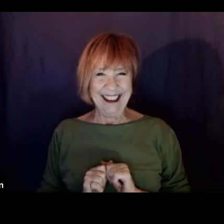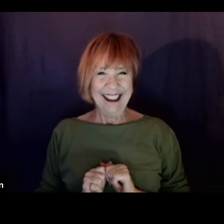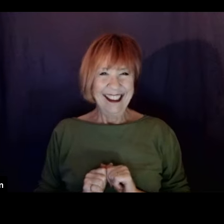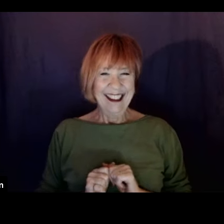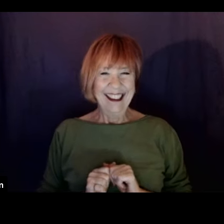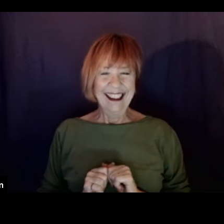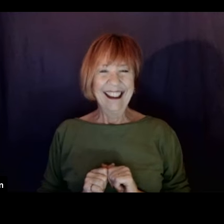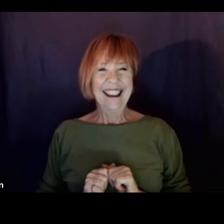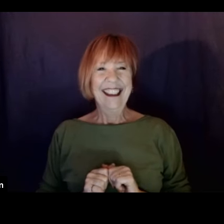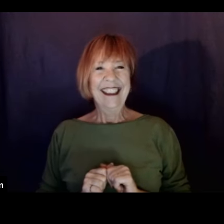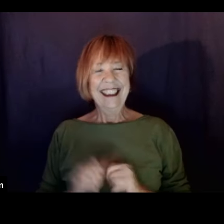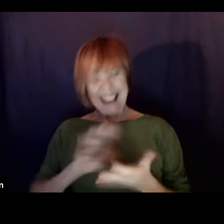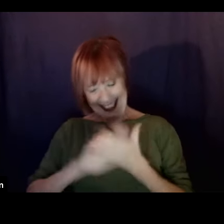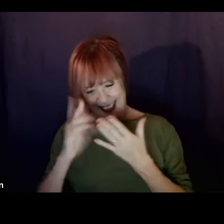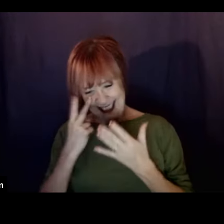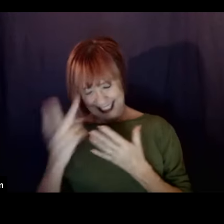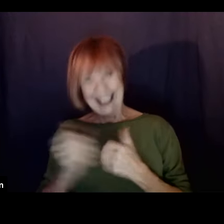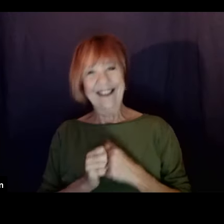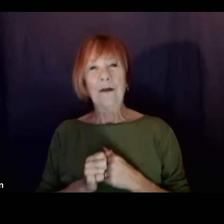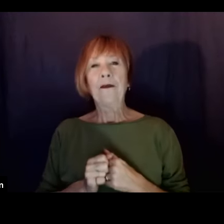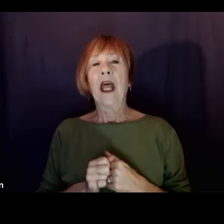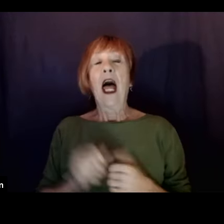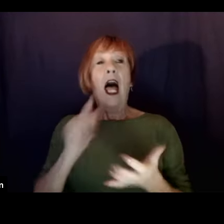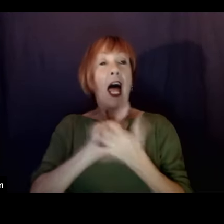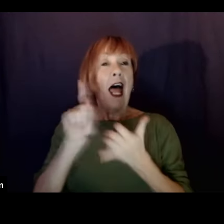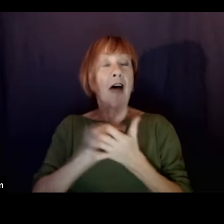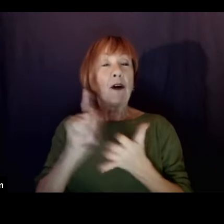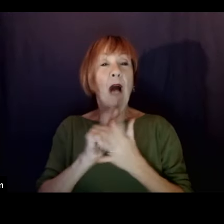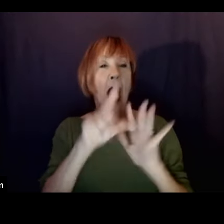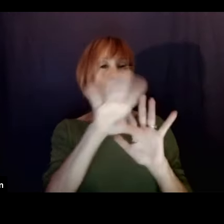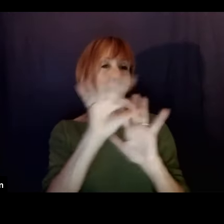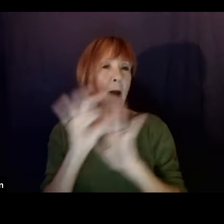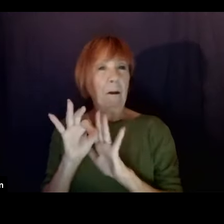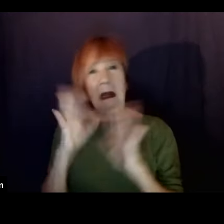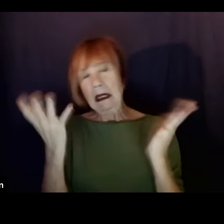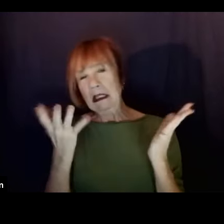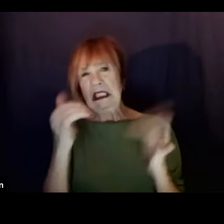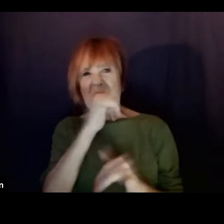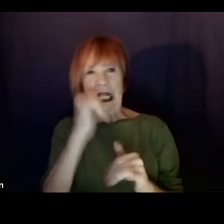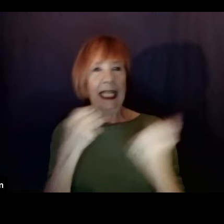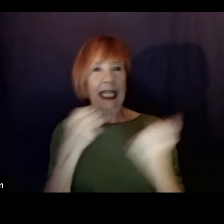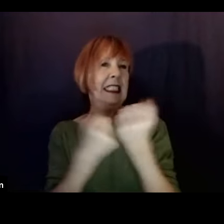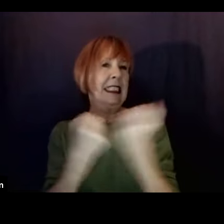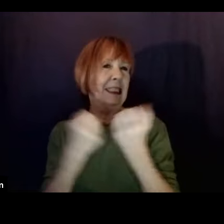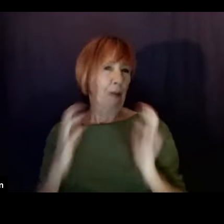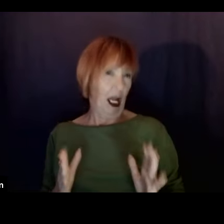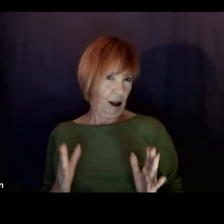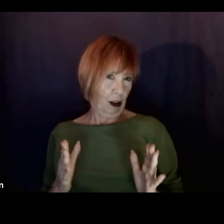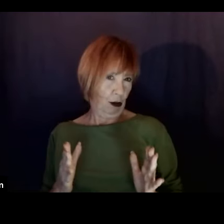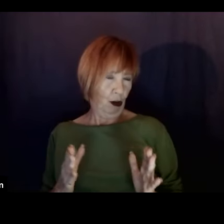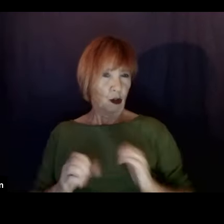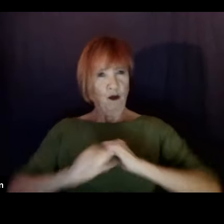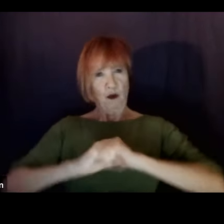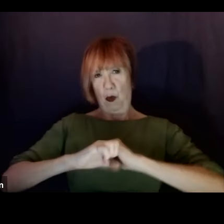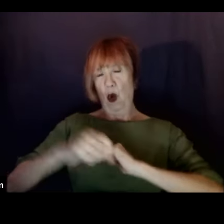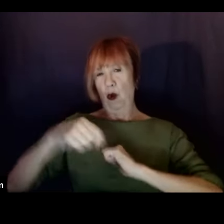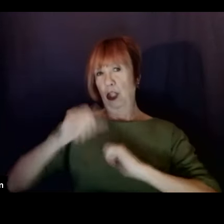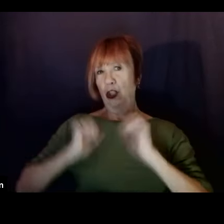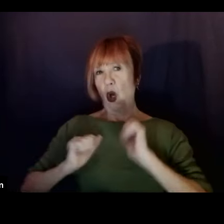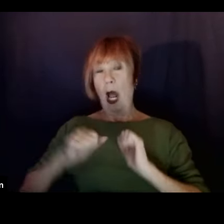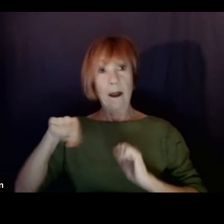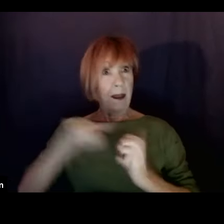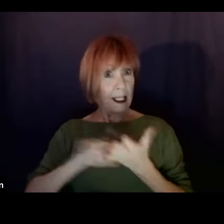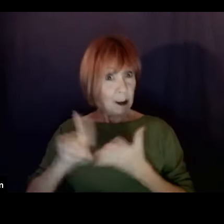Gene? Good to see you. Every week, I pick some sort of silly sponsor to promote this show. And